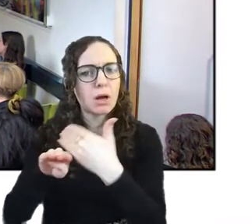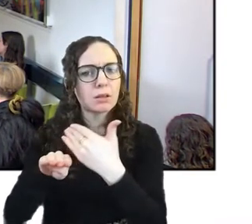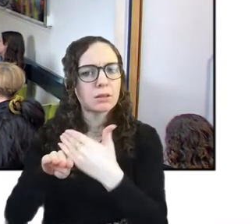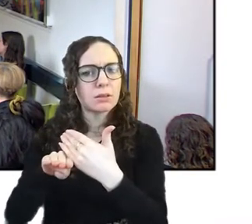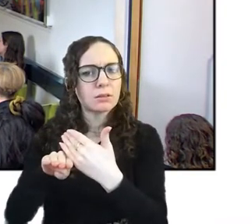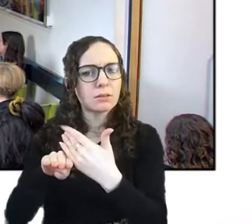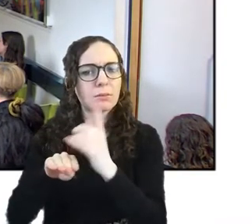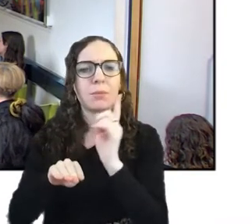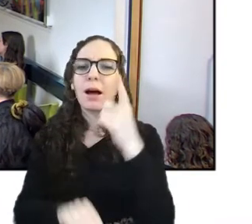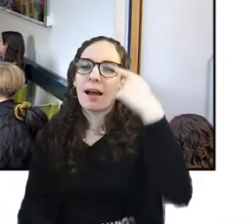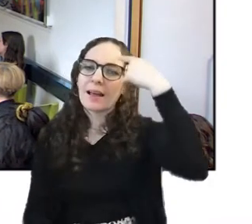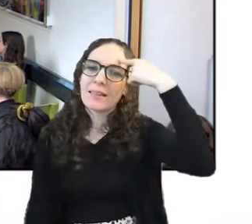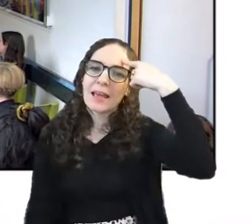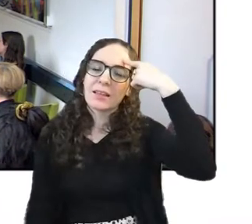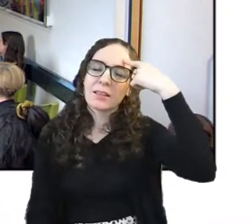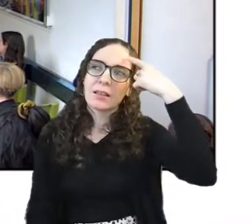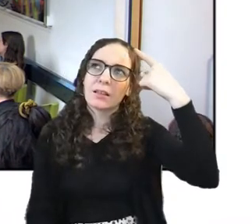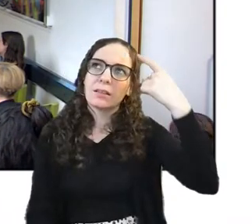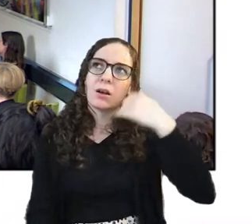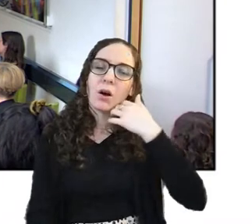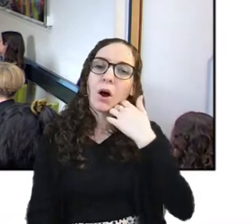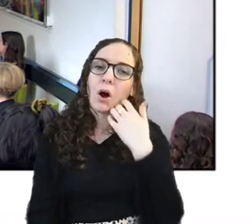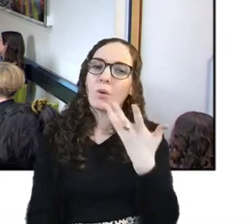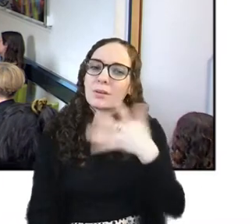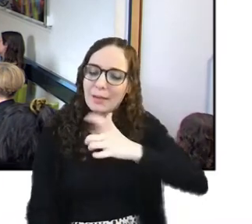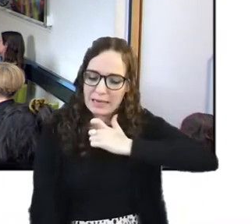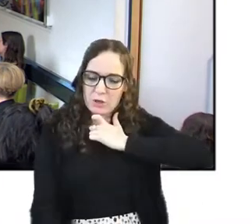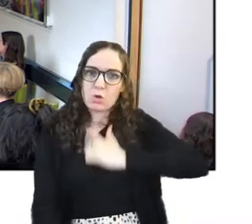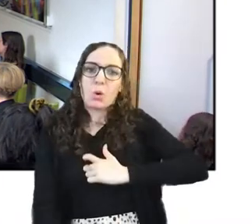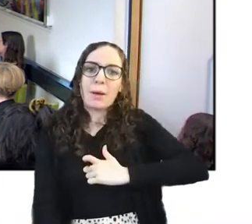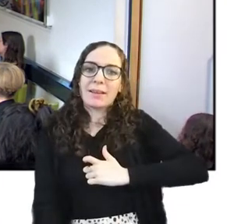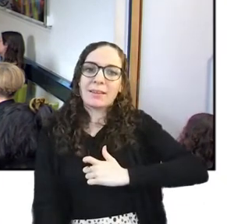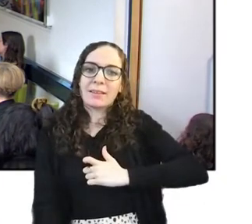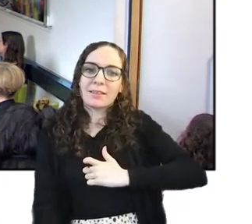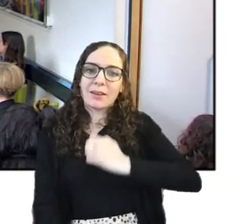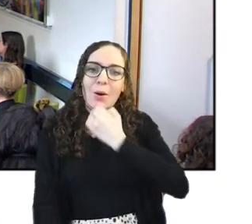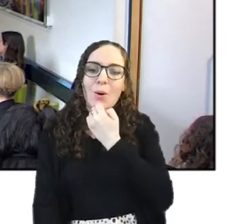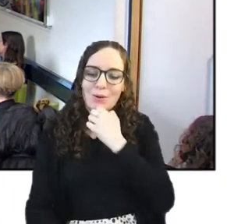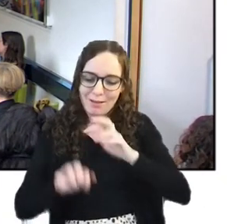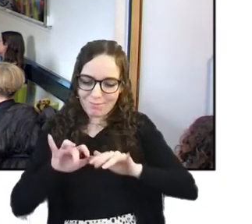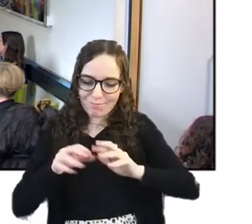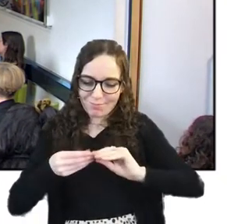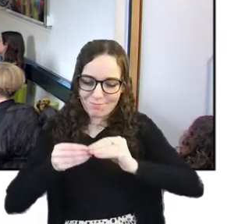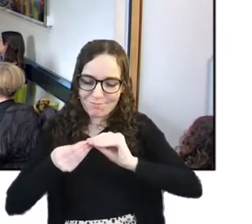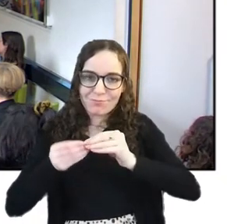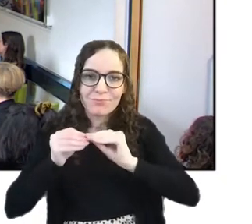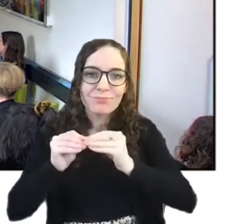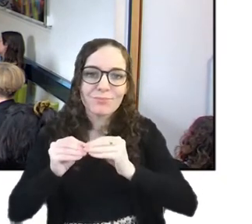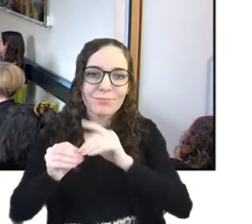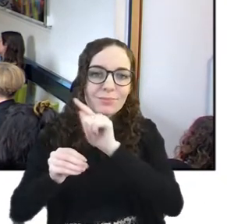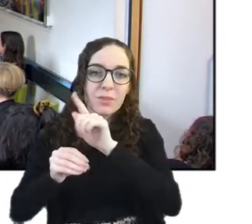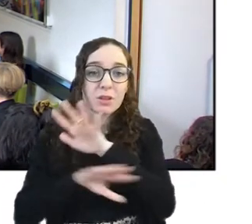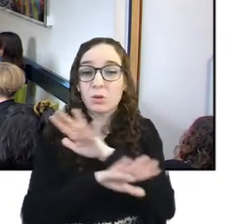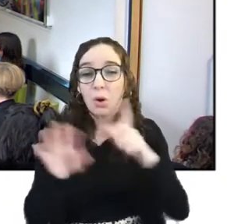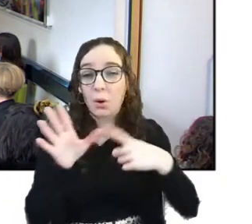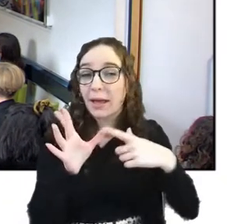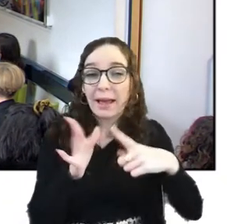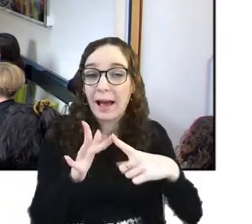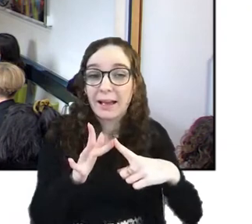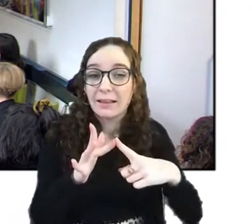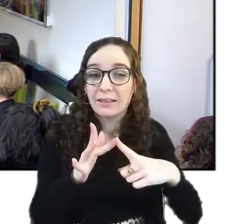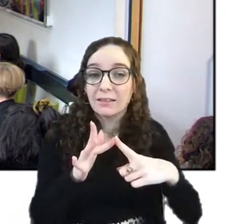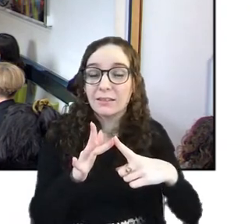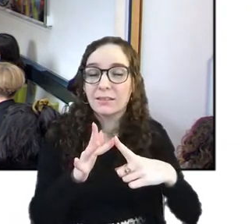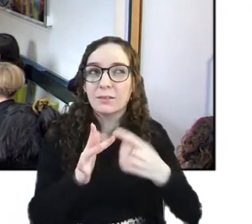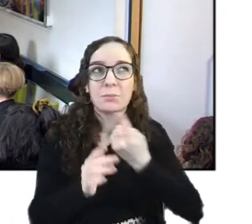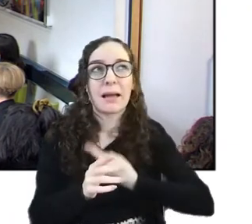think they've always been a human on the other side of what i've been looking at so i don't think i have much